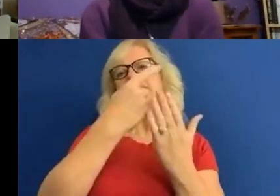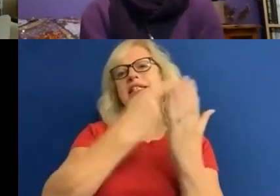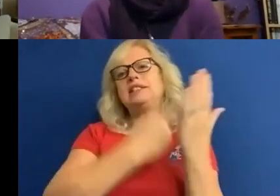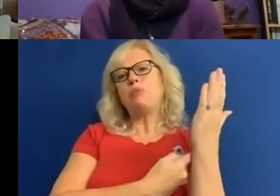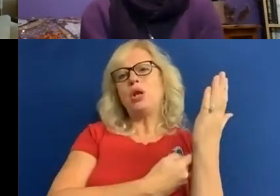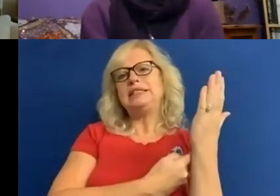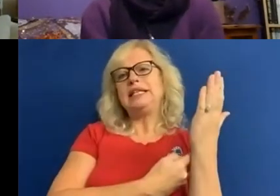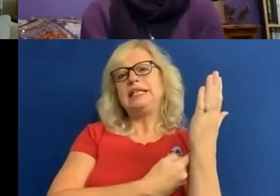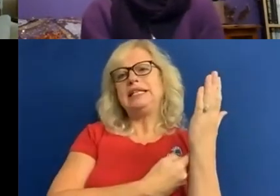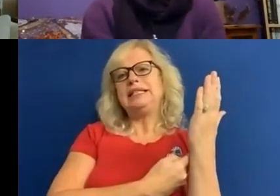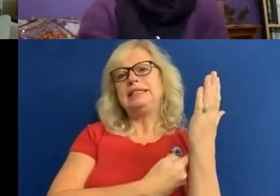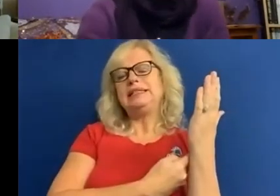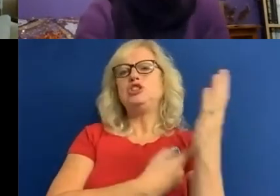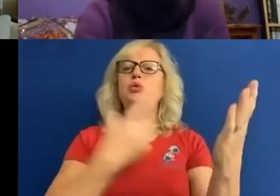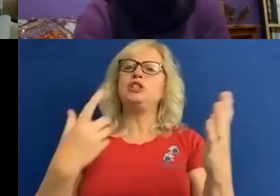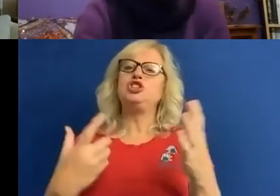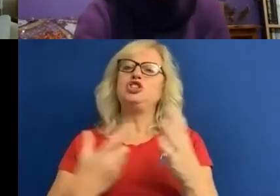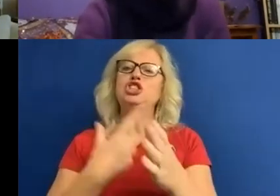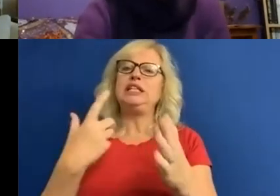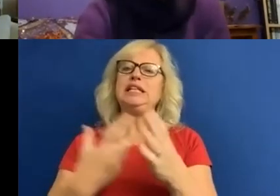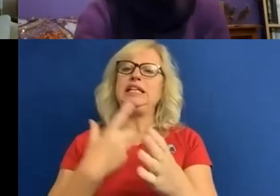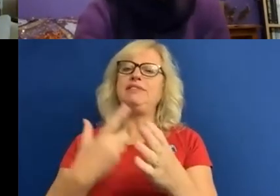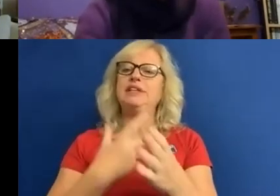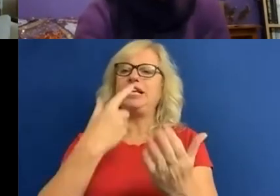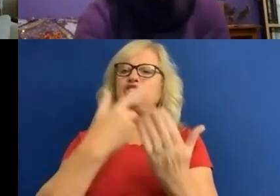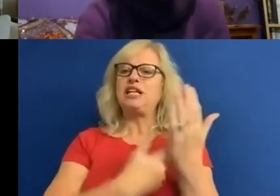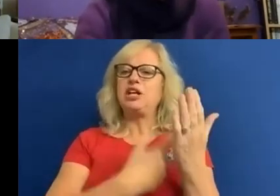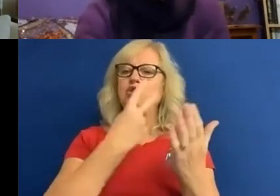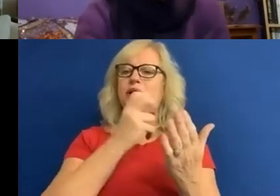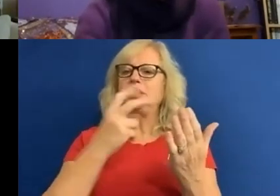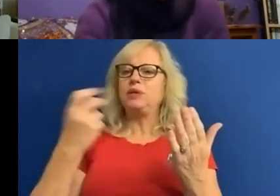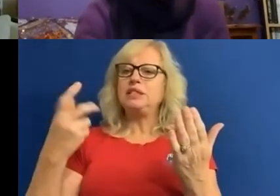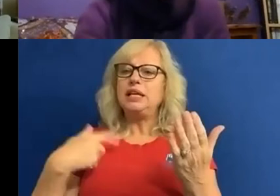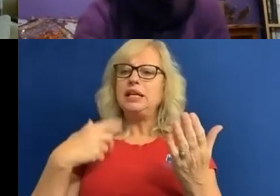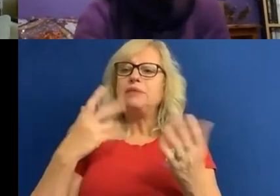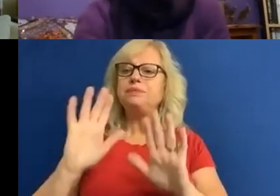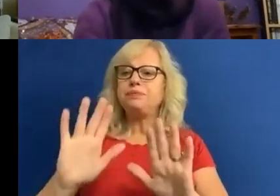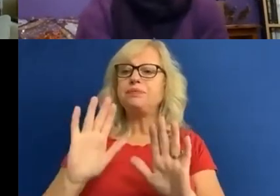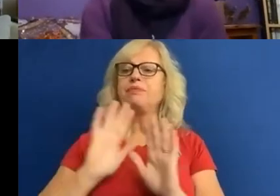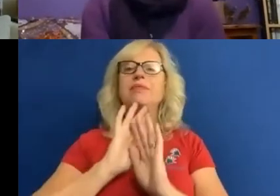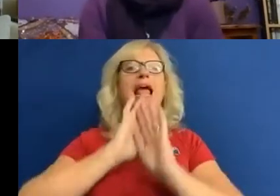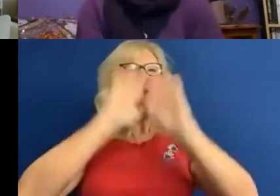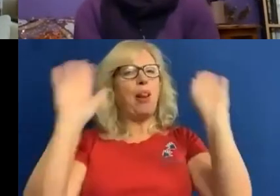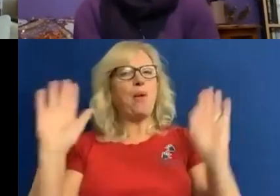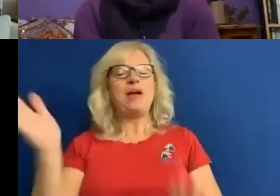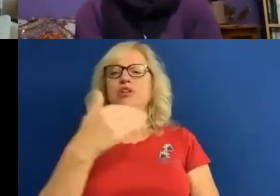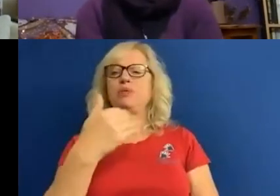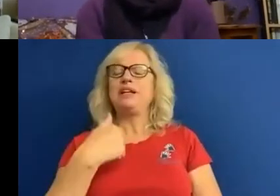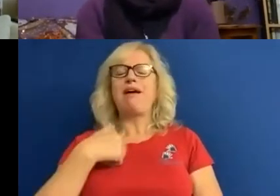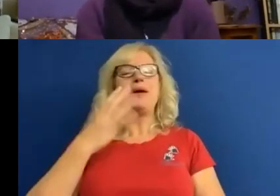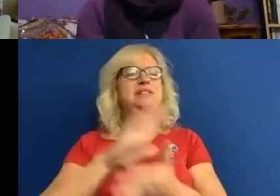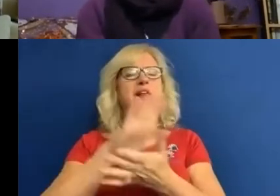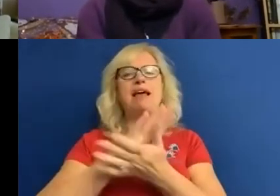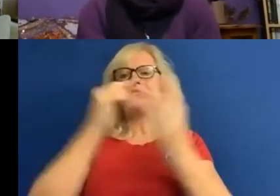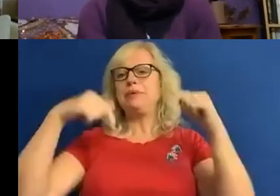the Agenda 2030. Dr. Sasha Kozniak. Hello, everyone. Hello, I'm delighted to be